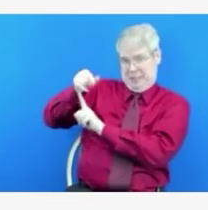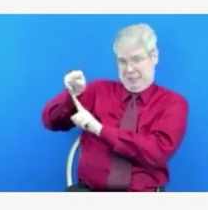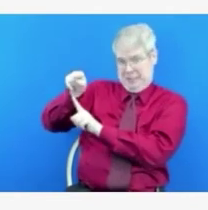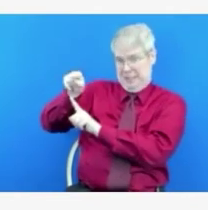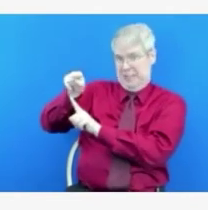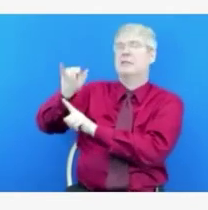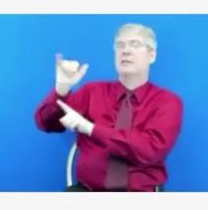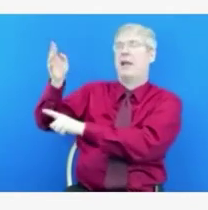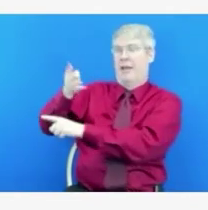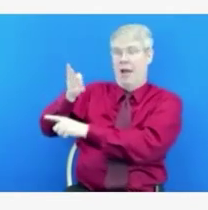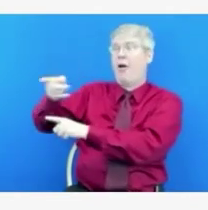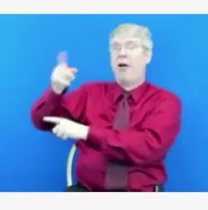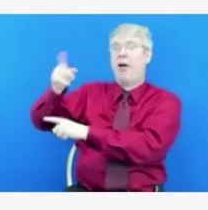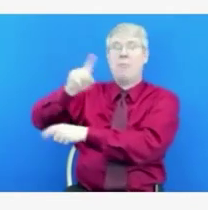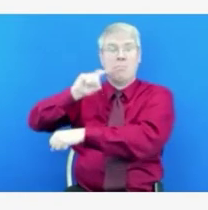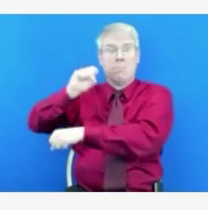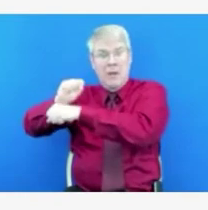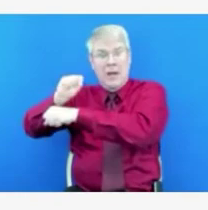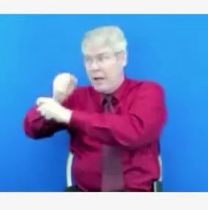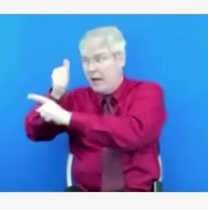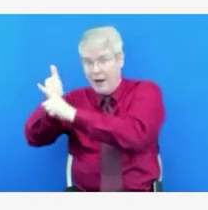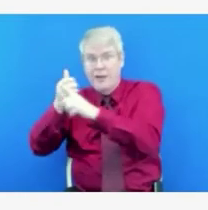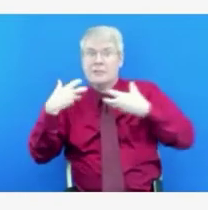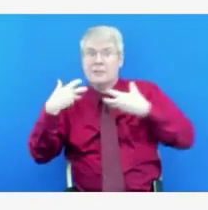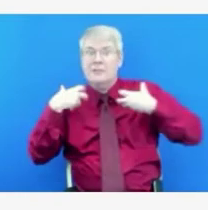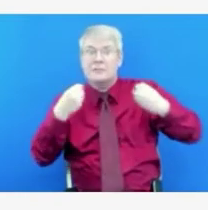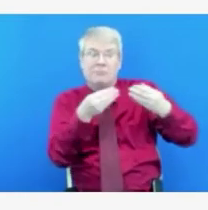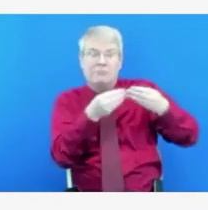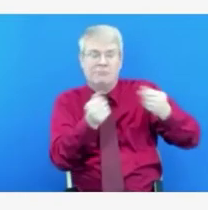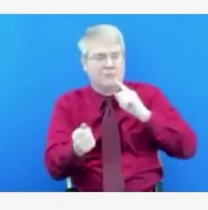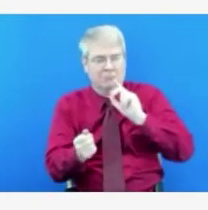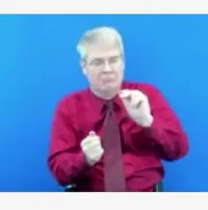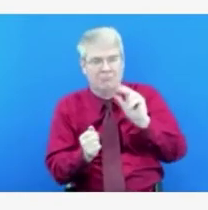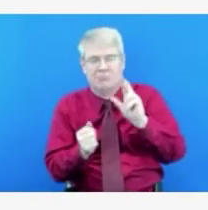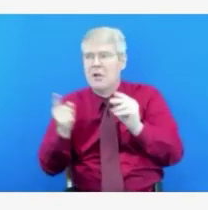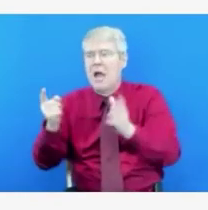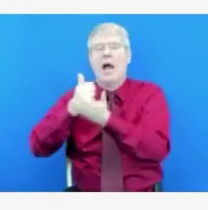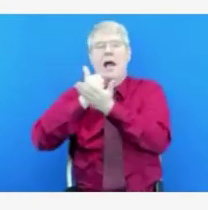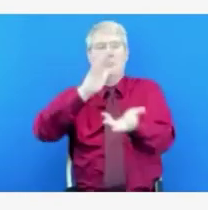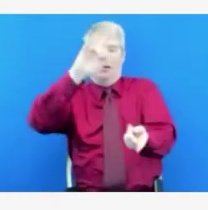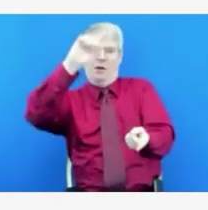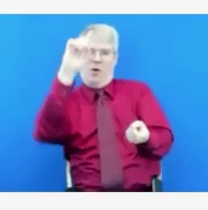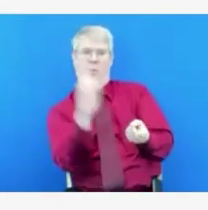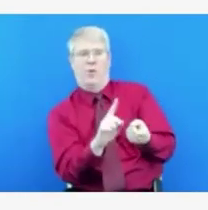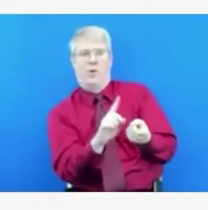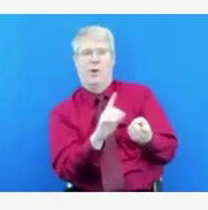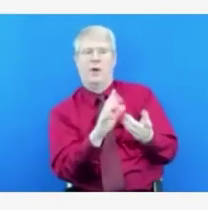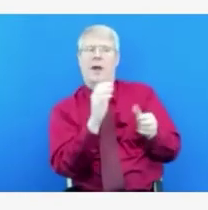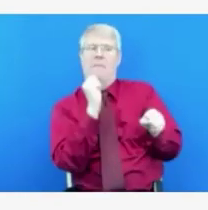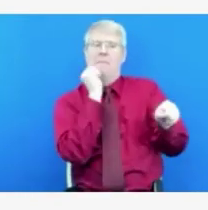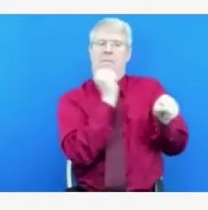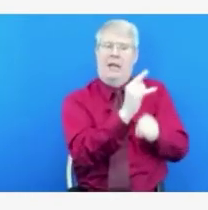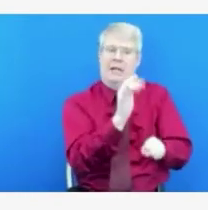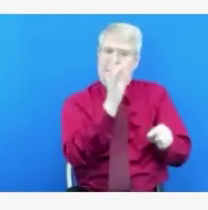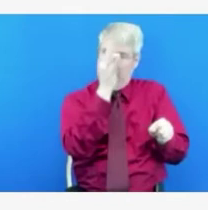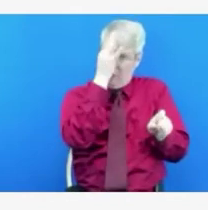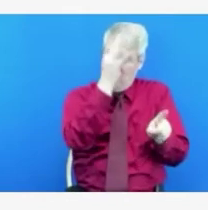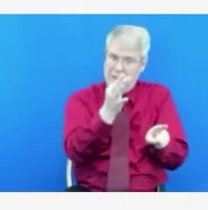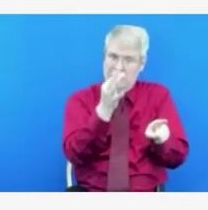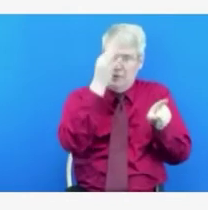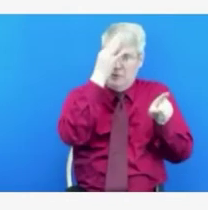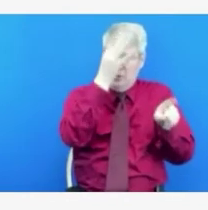do come down with COVID. So I'm pleased to say that Northern Idaho, we continue to see